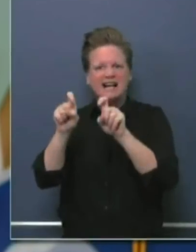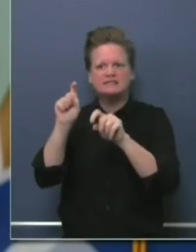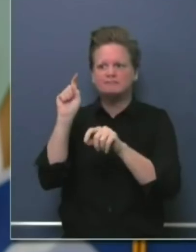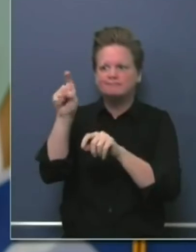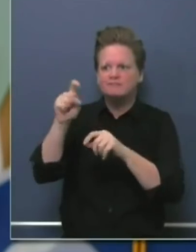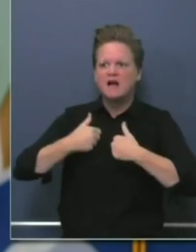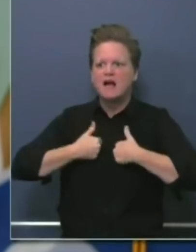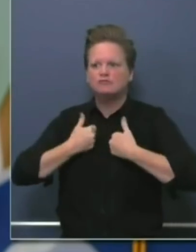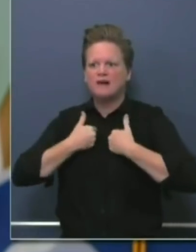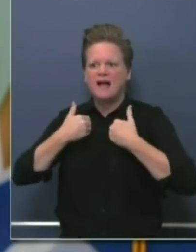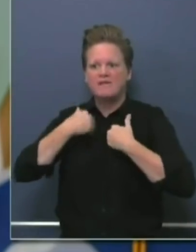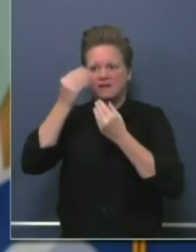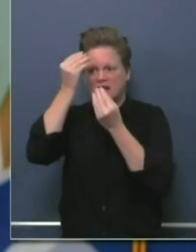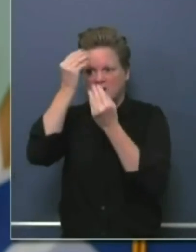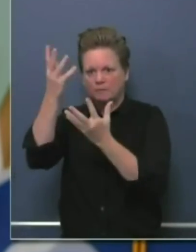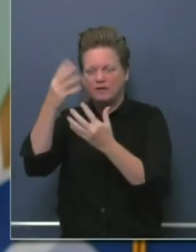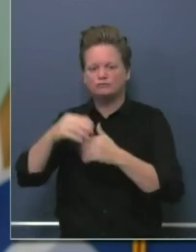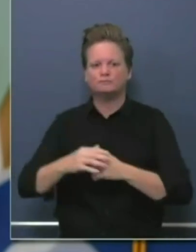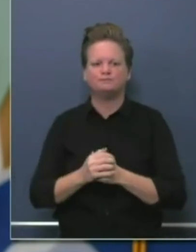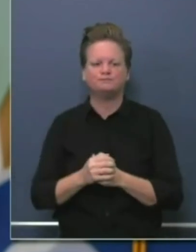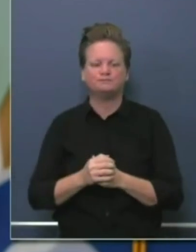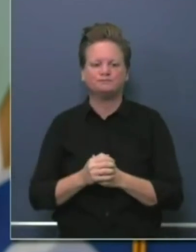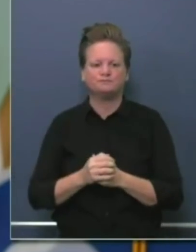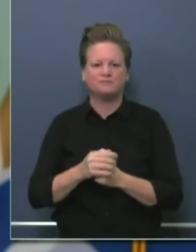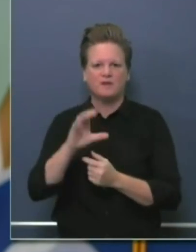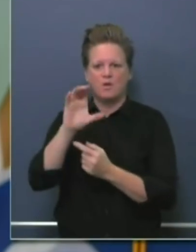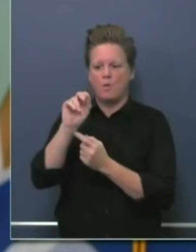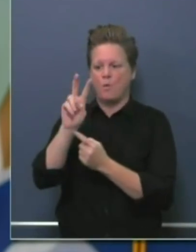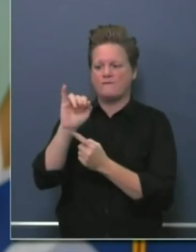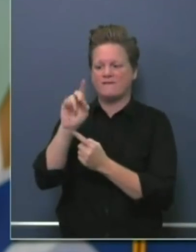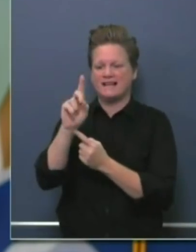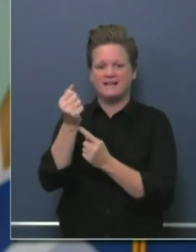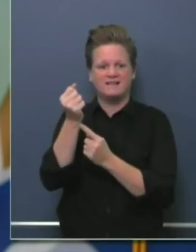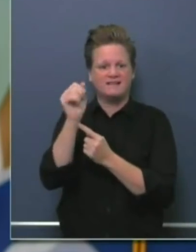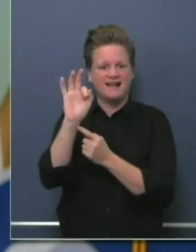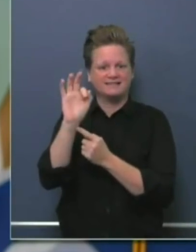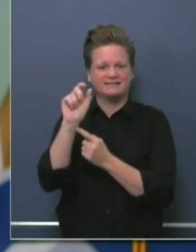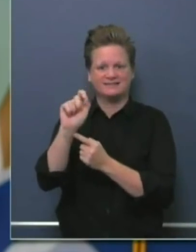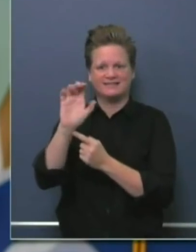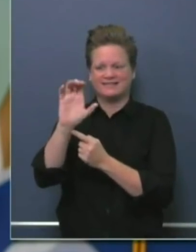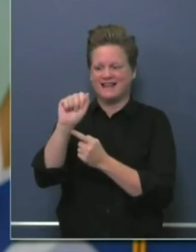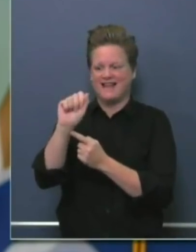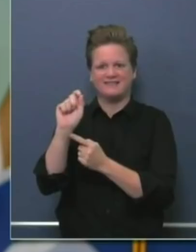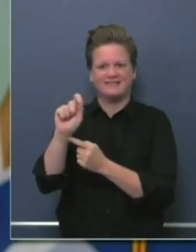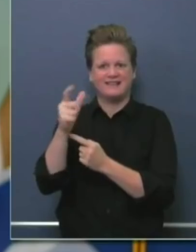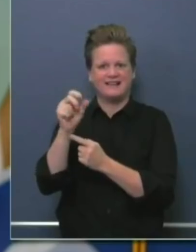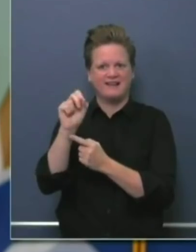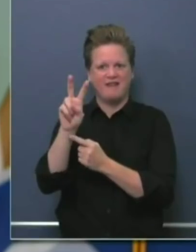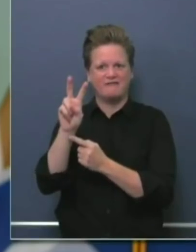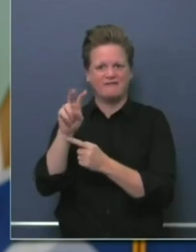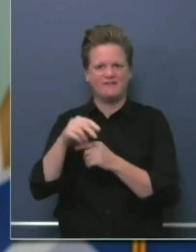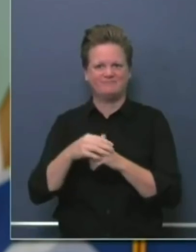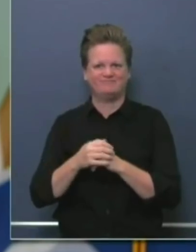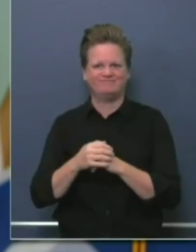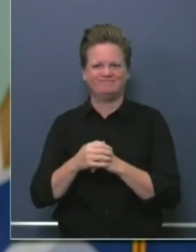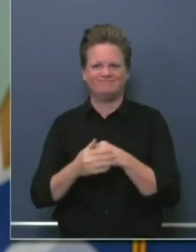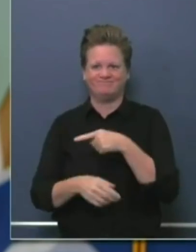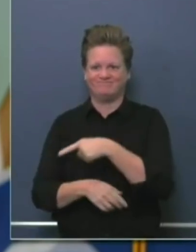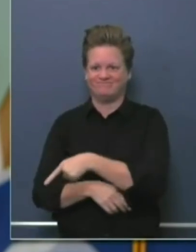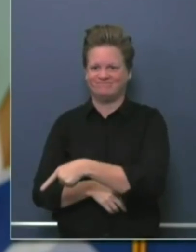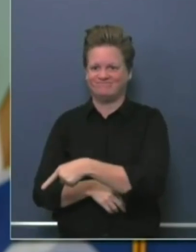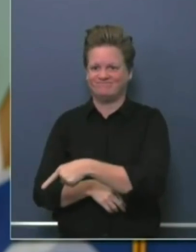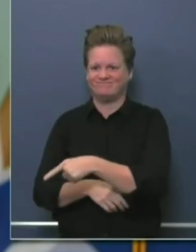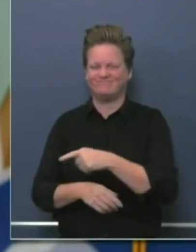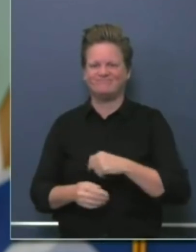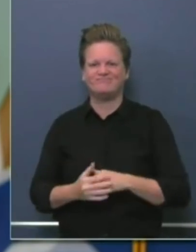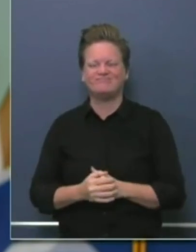a new tool. We wanted to socialize today, make it available to you. Again, we still have enormous amount of work to do.